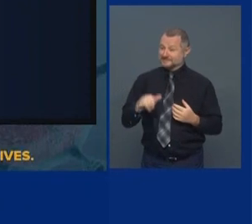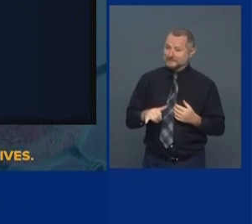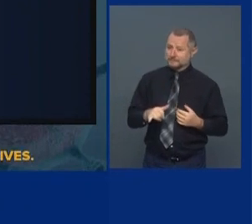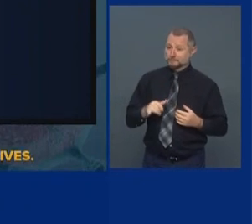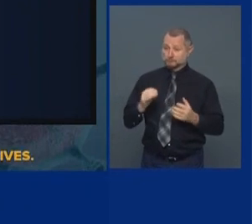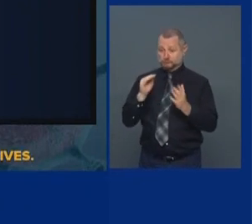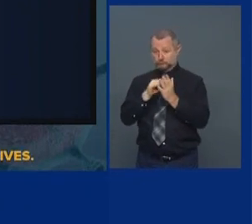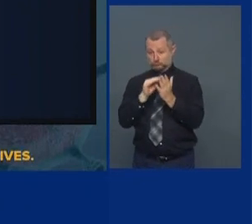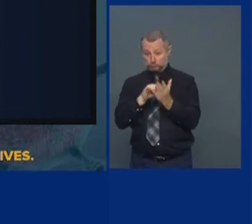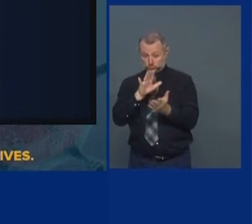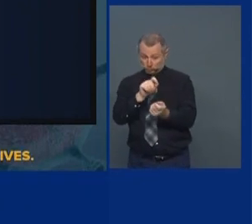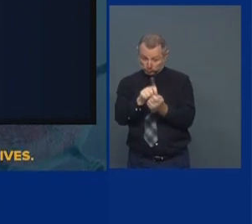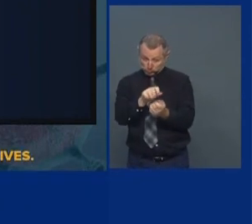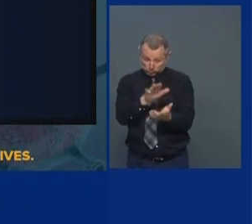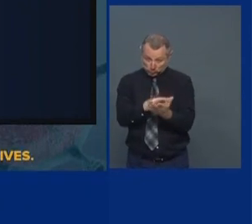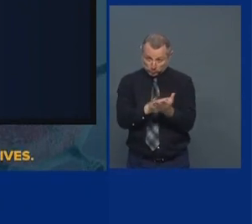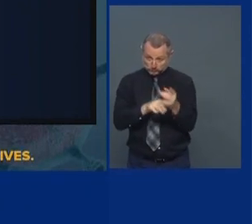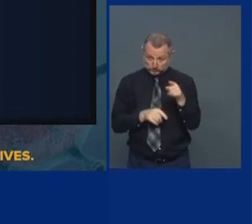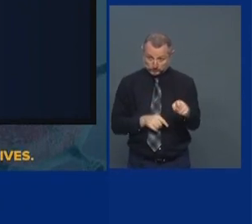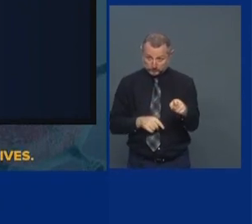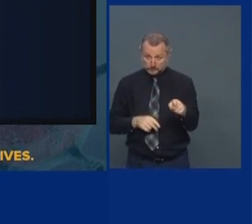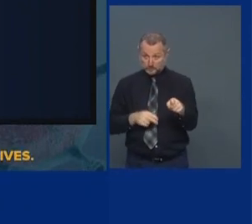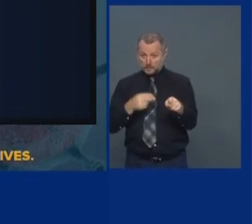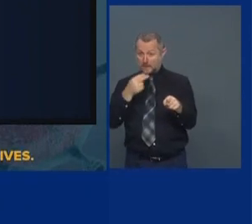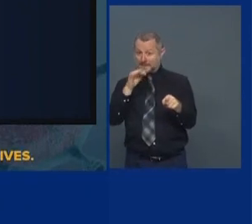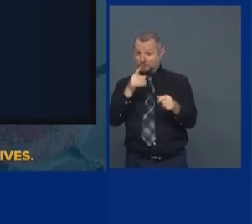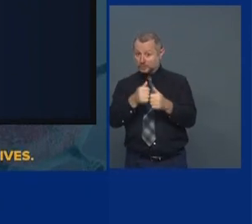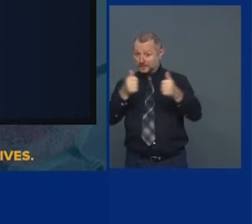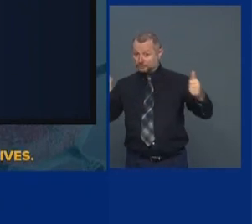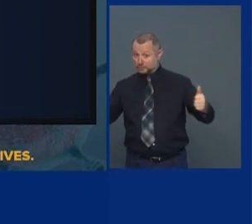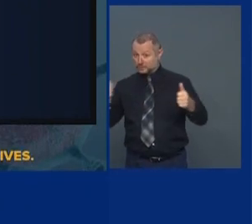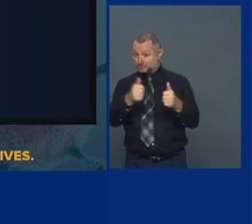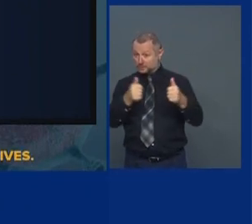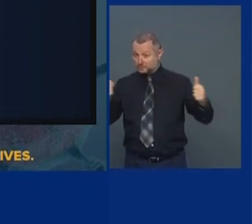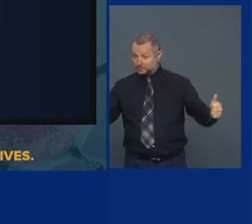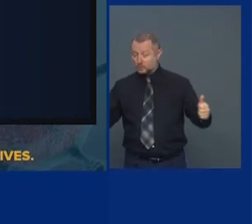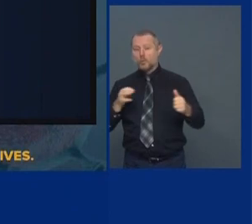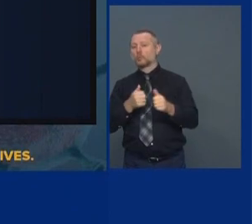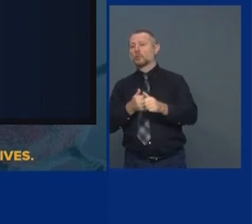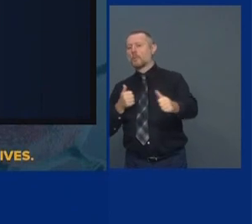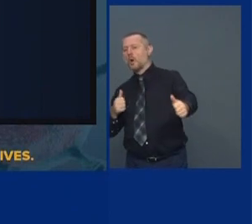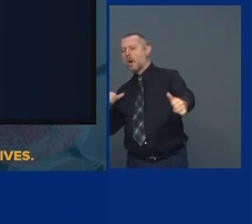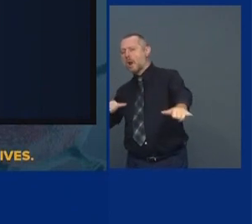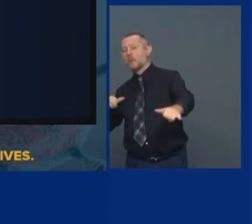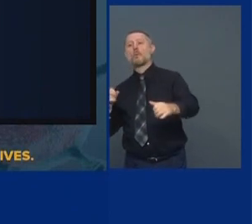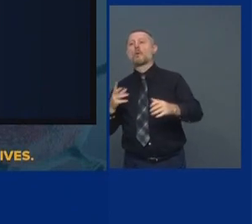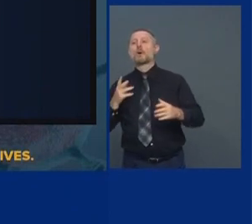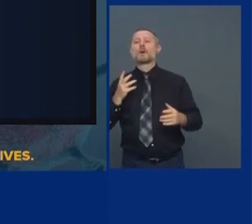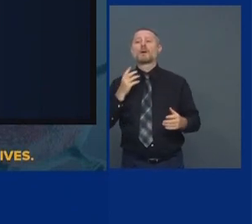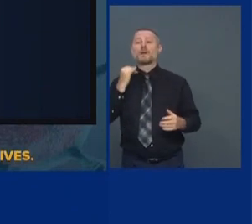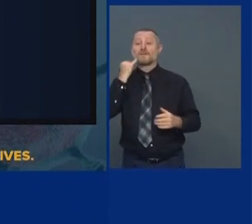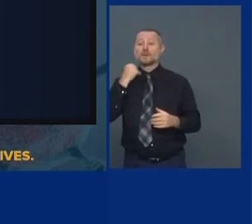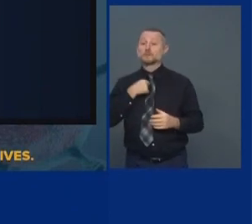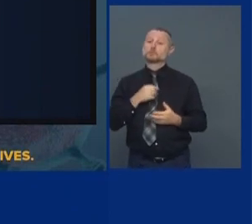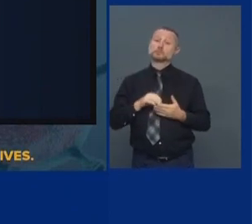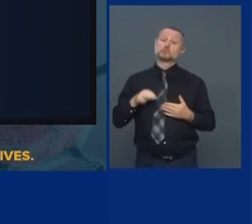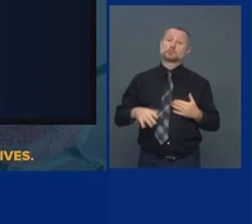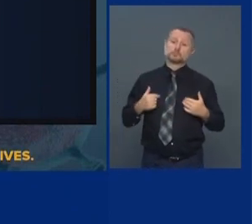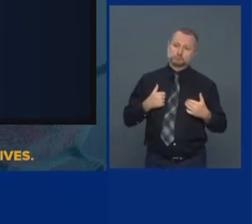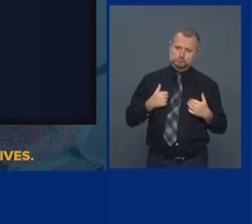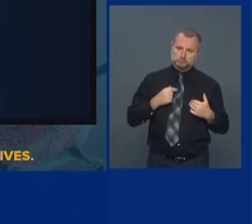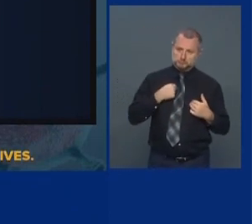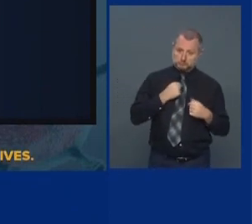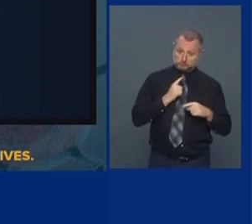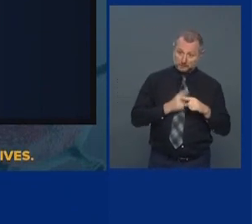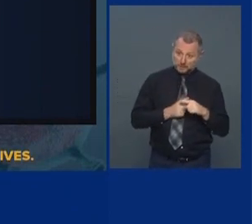hybrid. Because if a student tests positive but the student is doing remote learning, that's one situation,